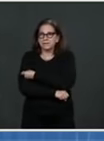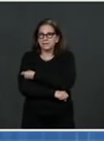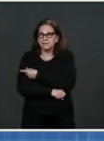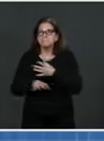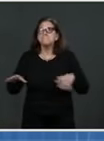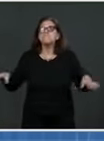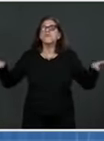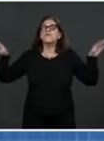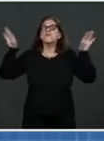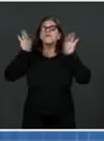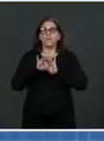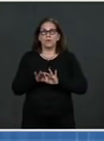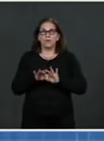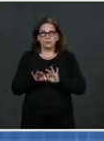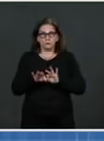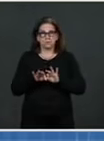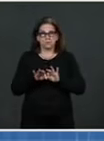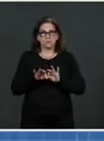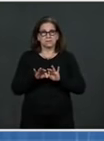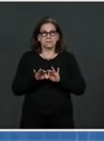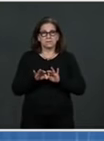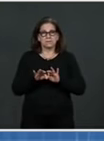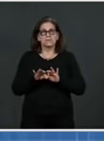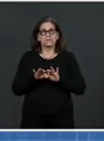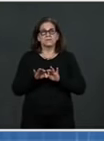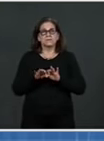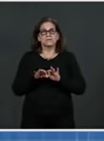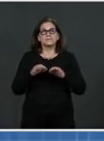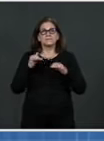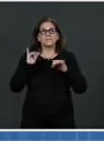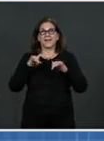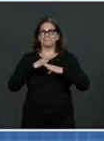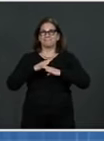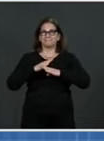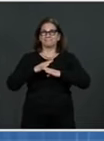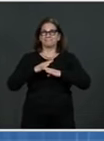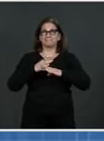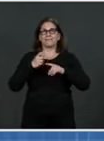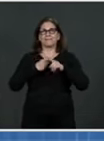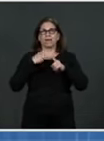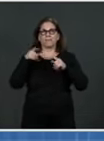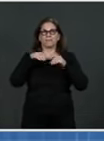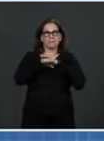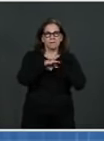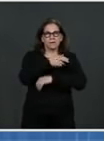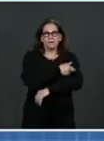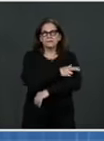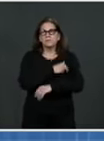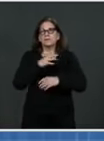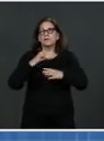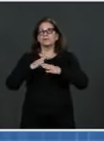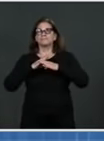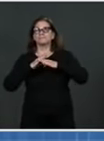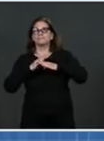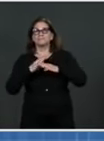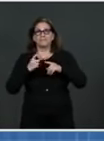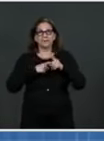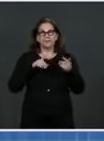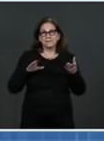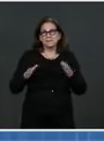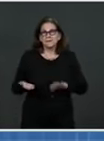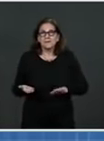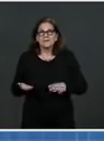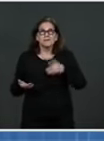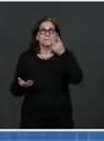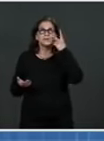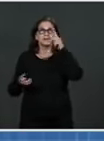of hospitalization and death among the five vaccines on the left-hand part of the slide, with one